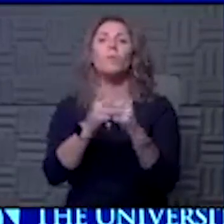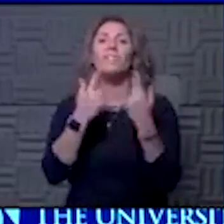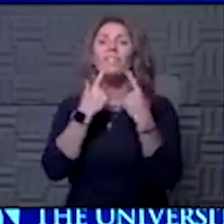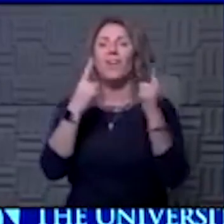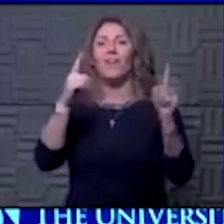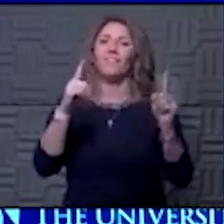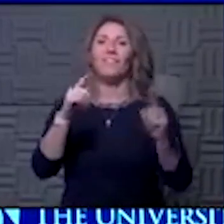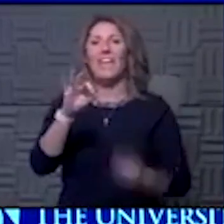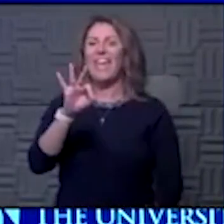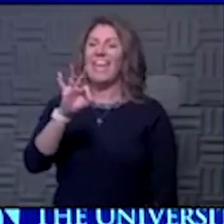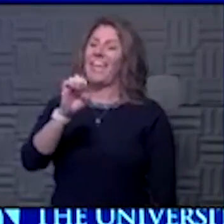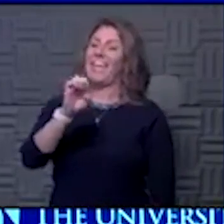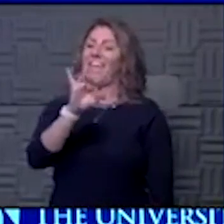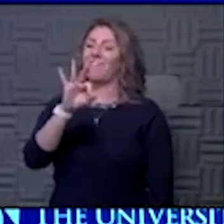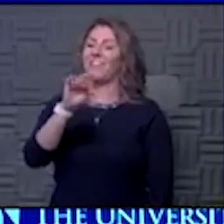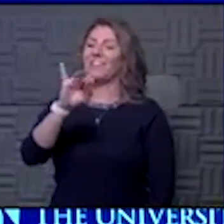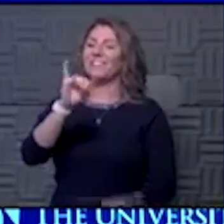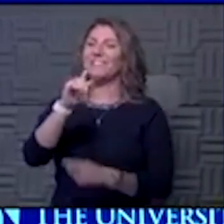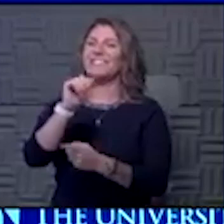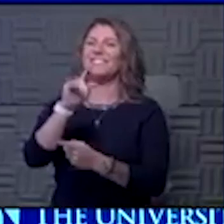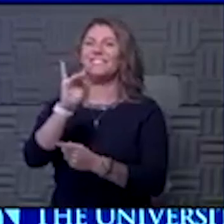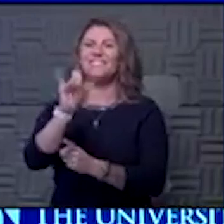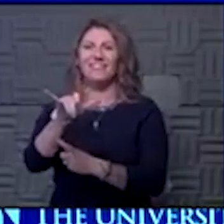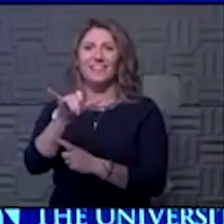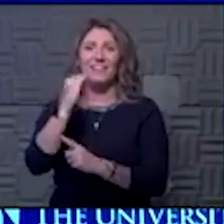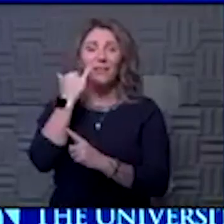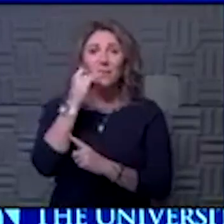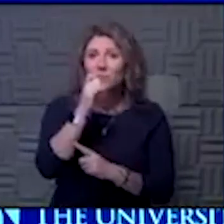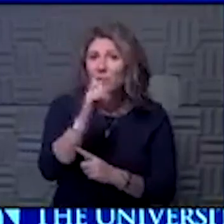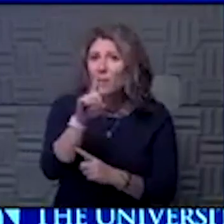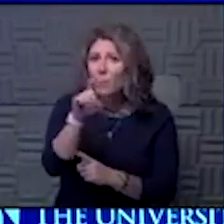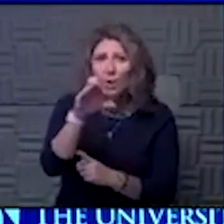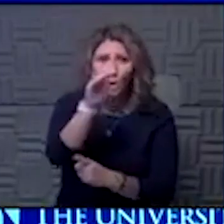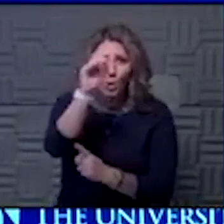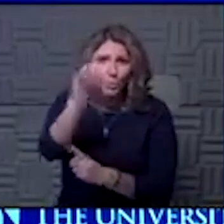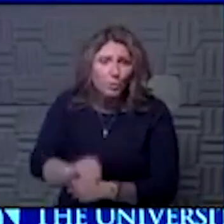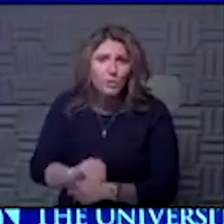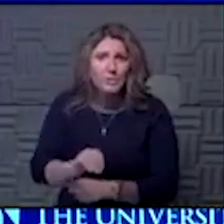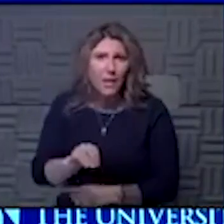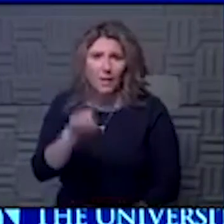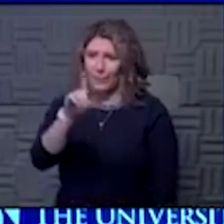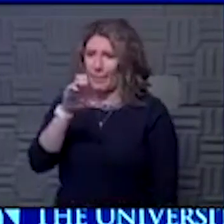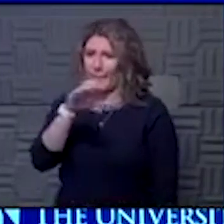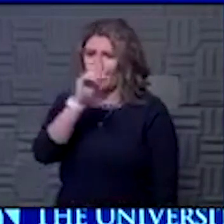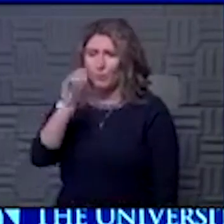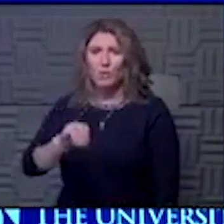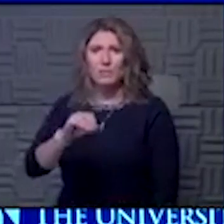efficacy, I guess is the word. She wants to know if it's not 100 percent, if a vaccine is not 100